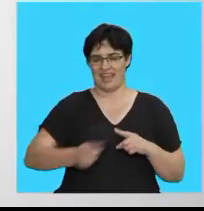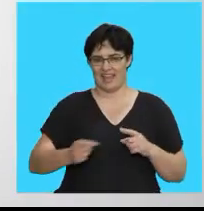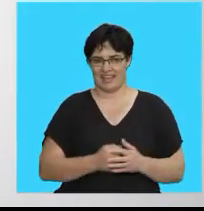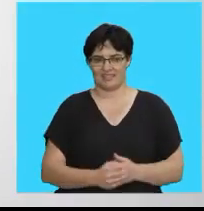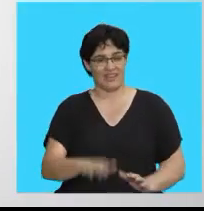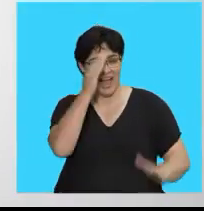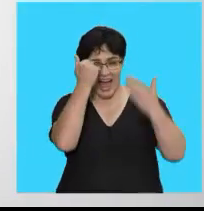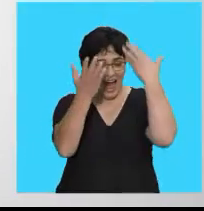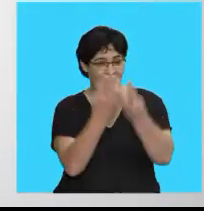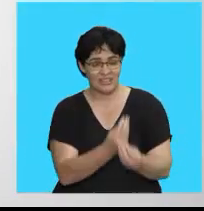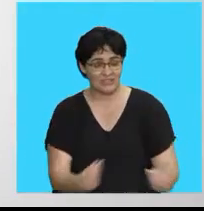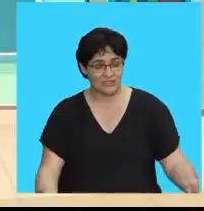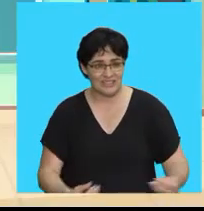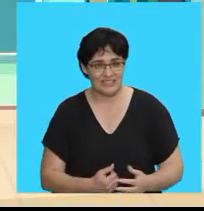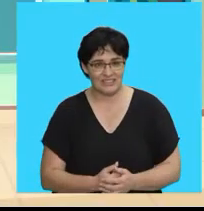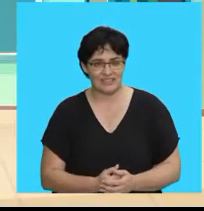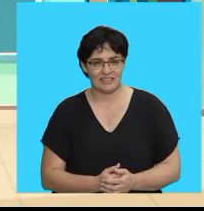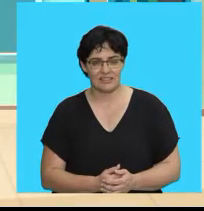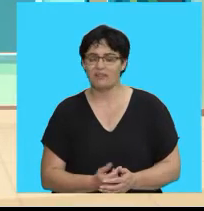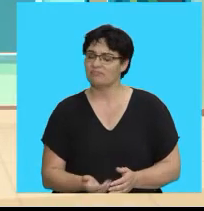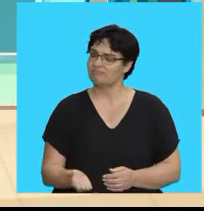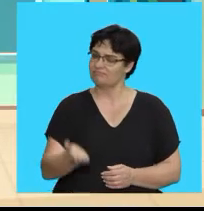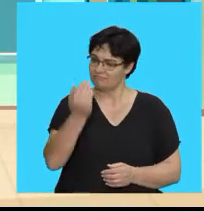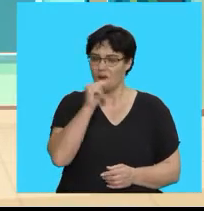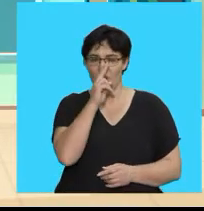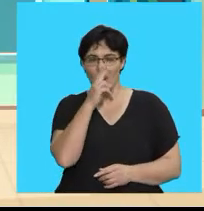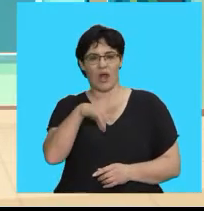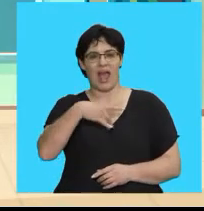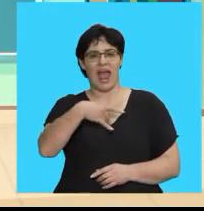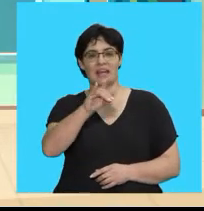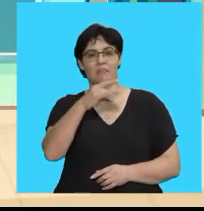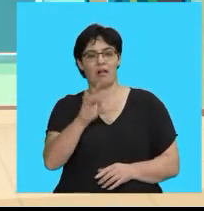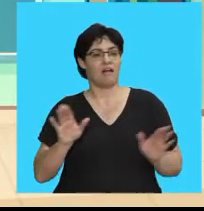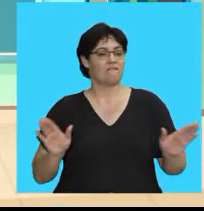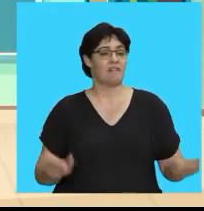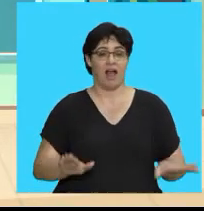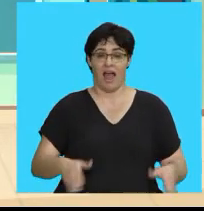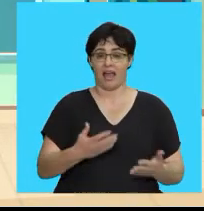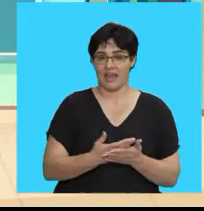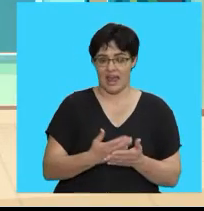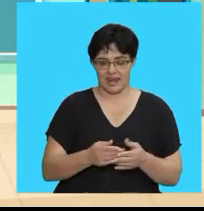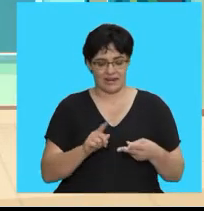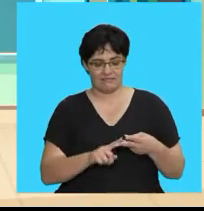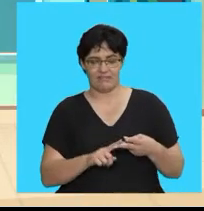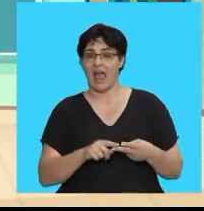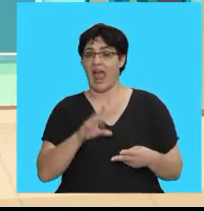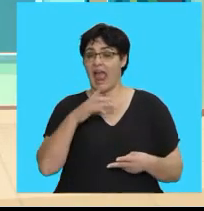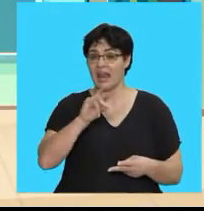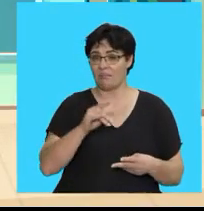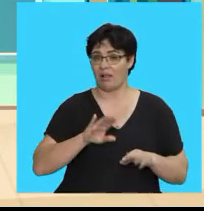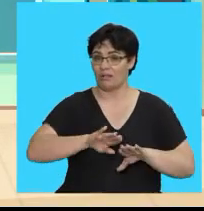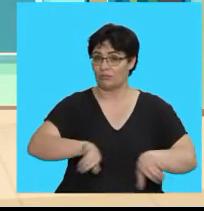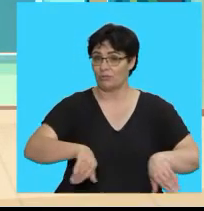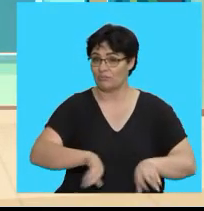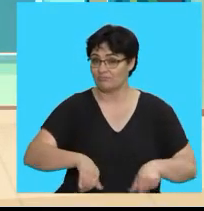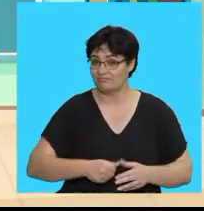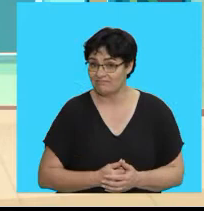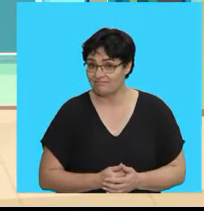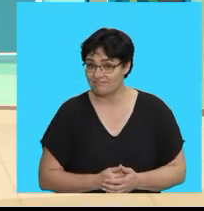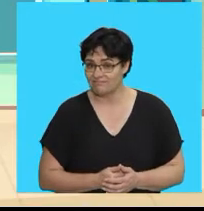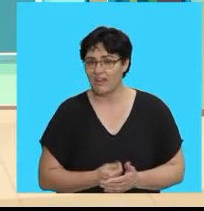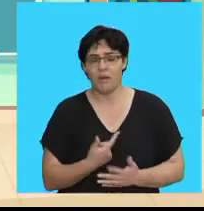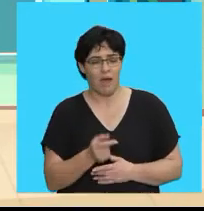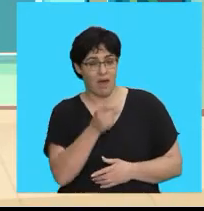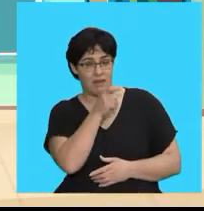Word play Hello children Let's look at animals that fly and animals that swim